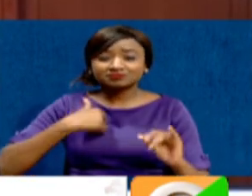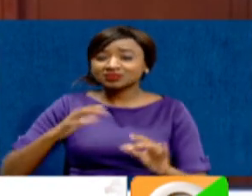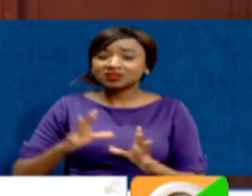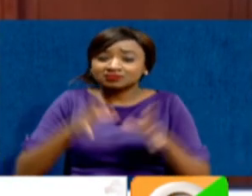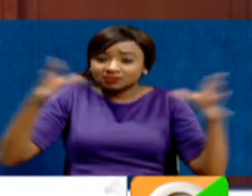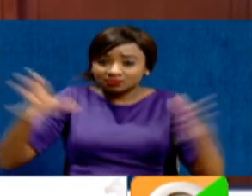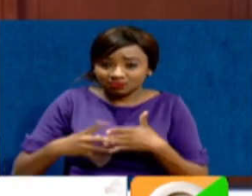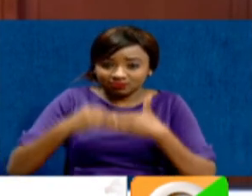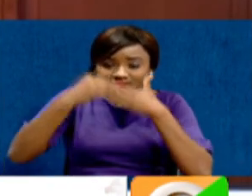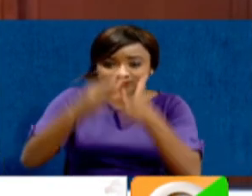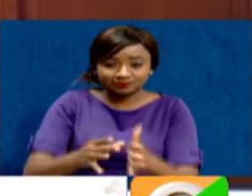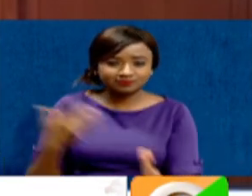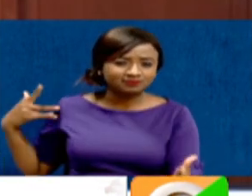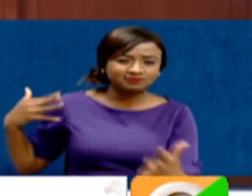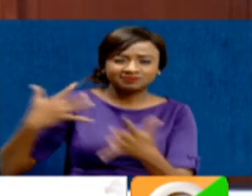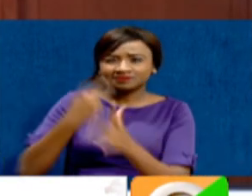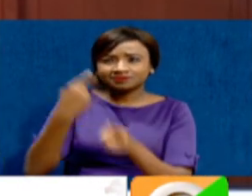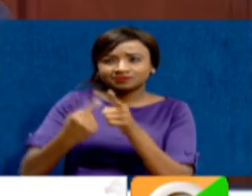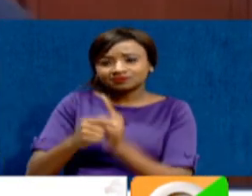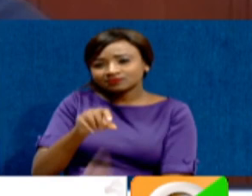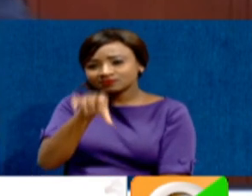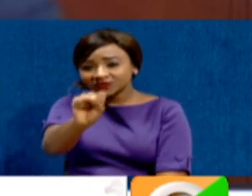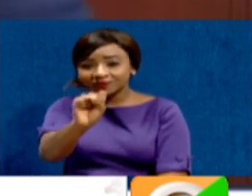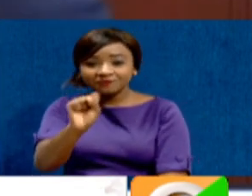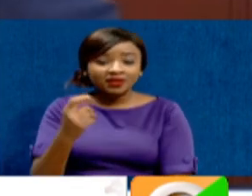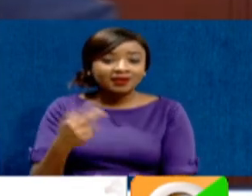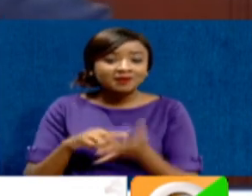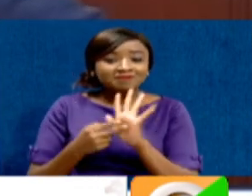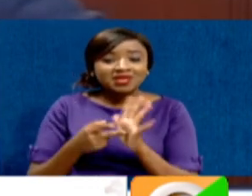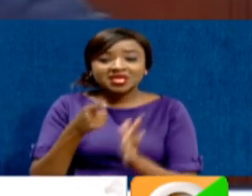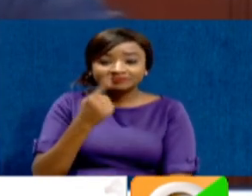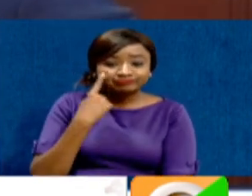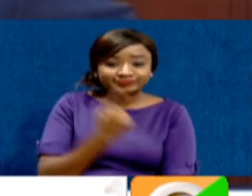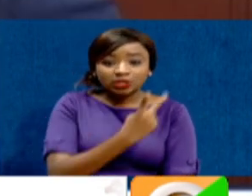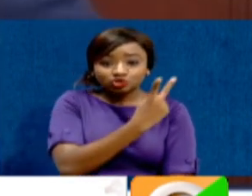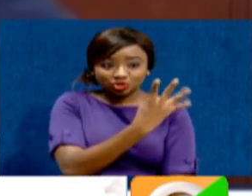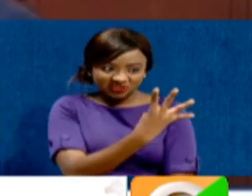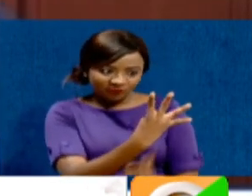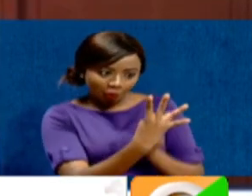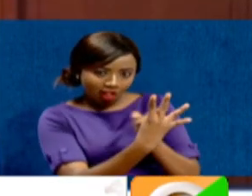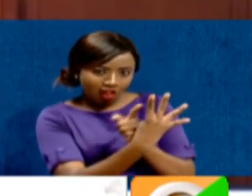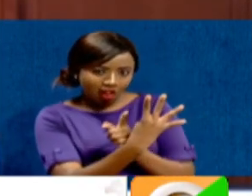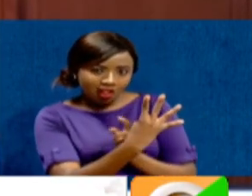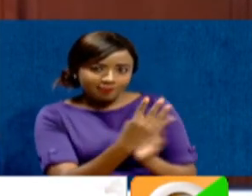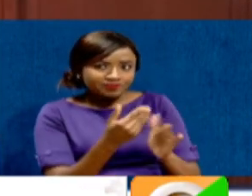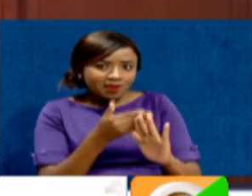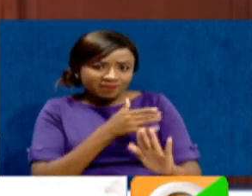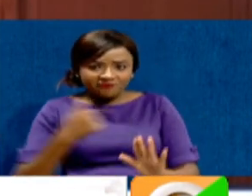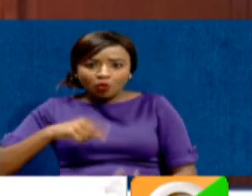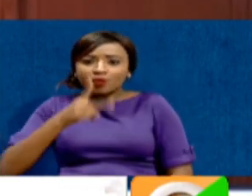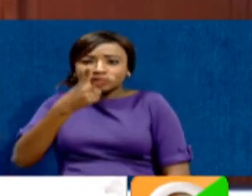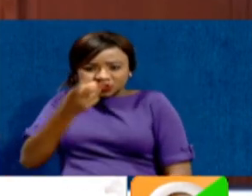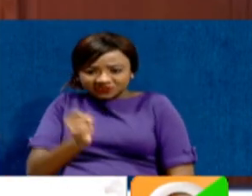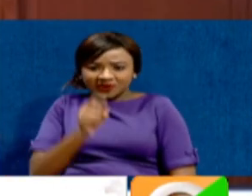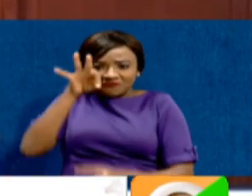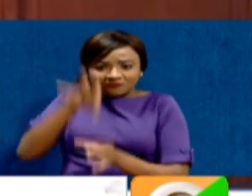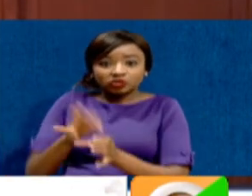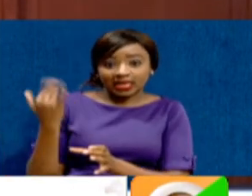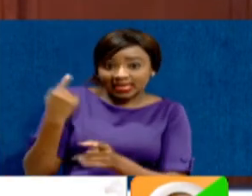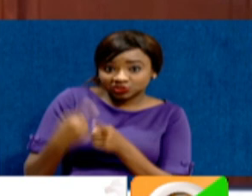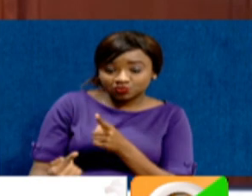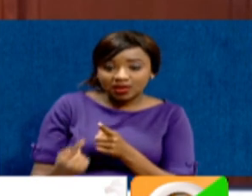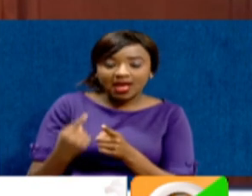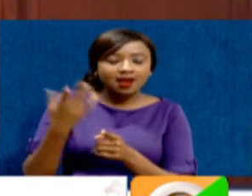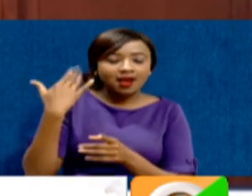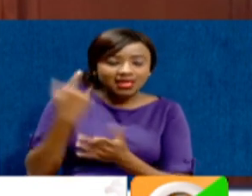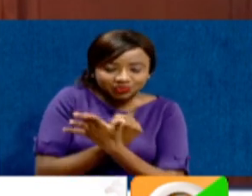and deputy majority leader in this house for more than five years. The magic 24 number, we were 25 voting in this house last week.